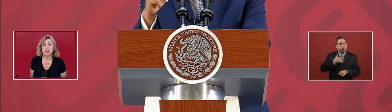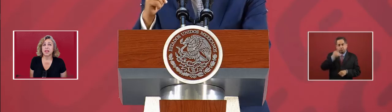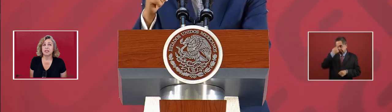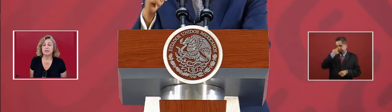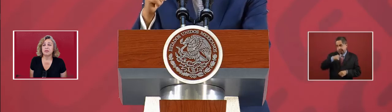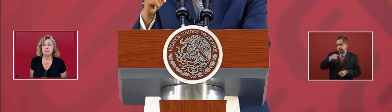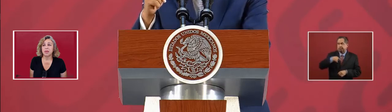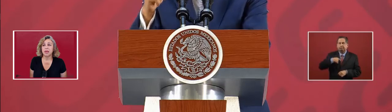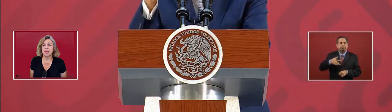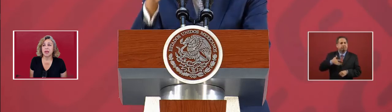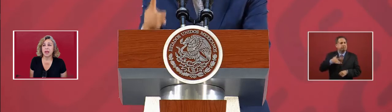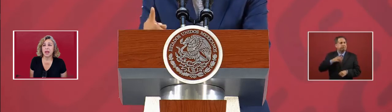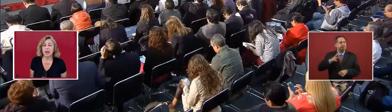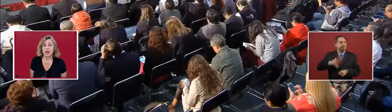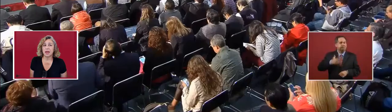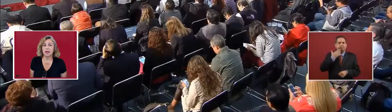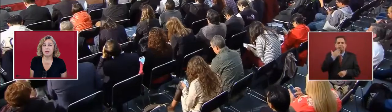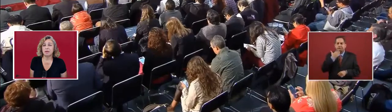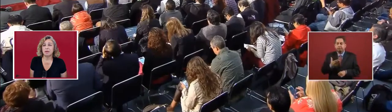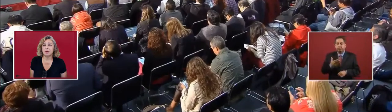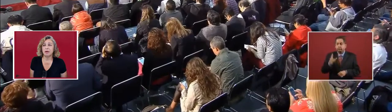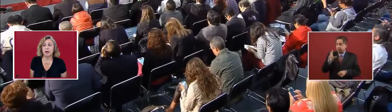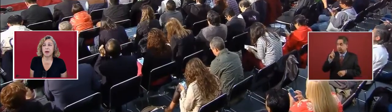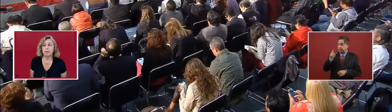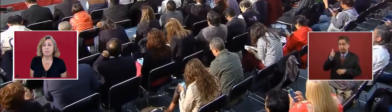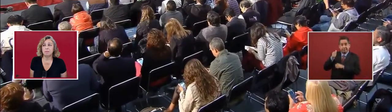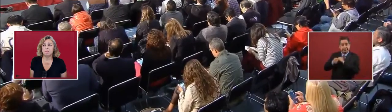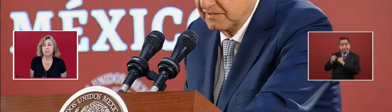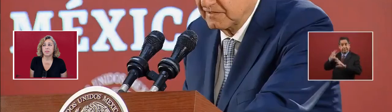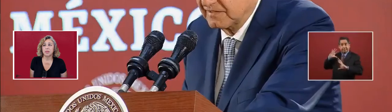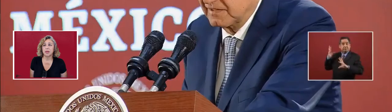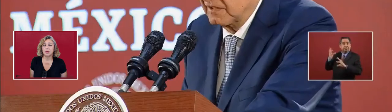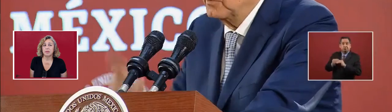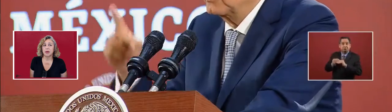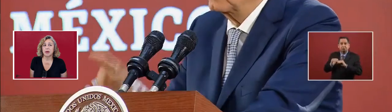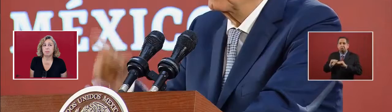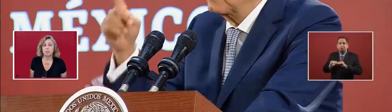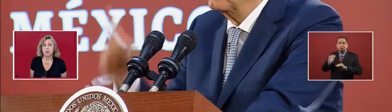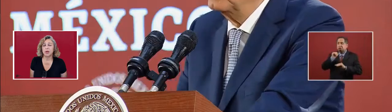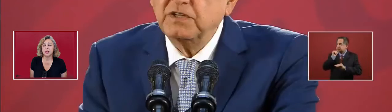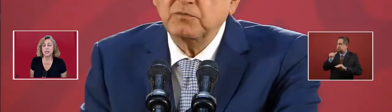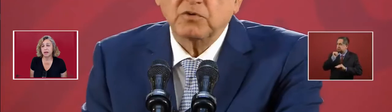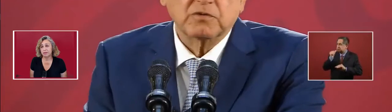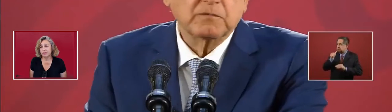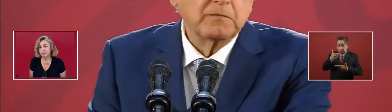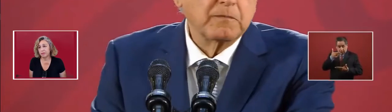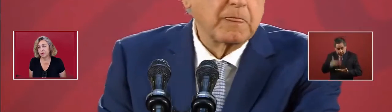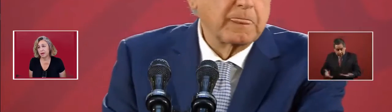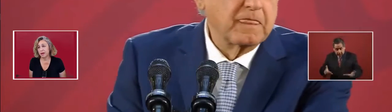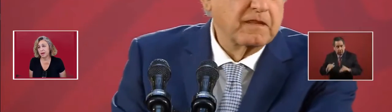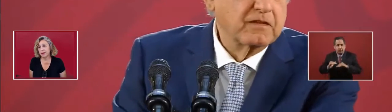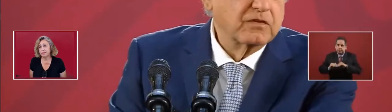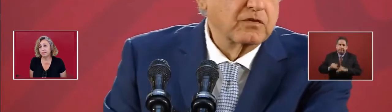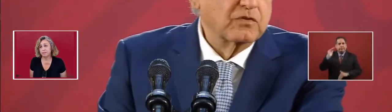That is for me a point of